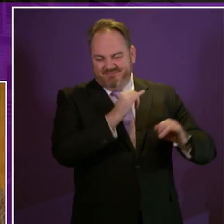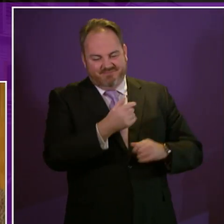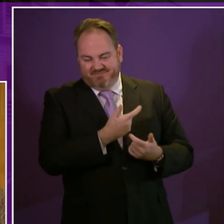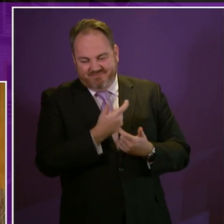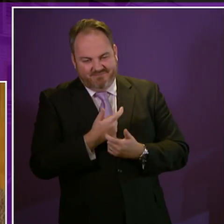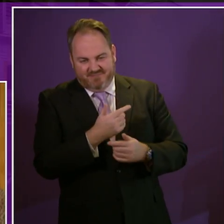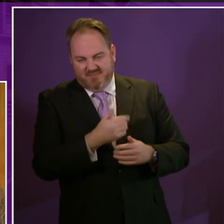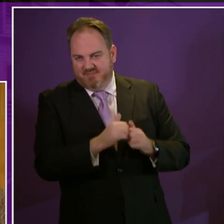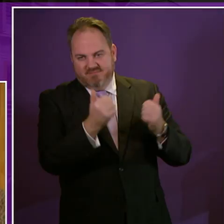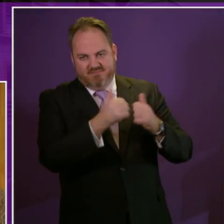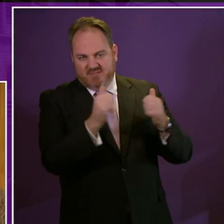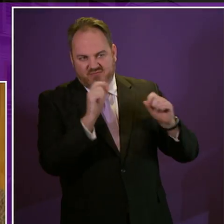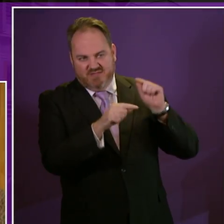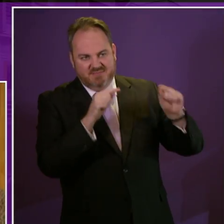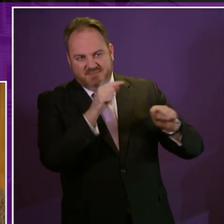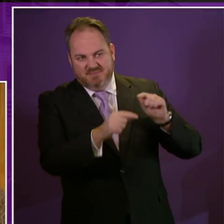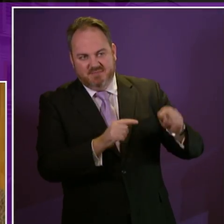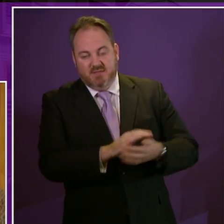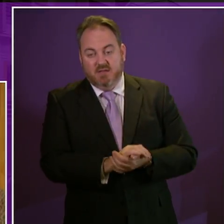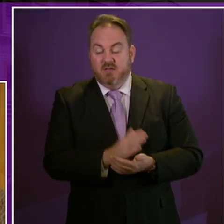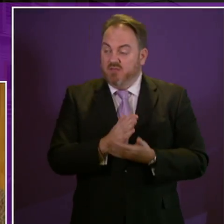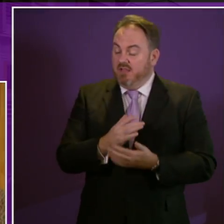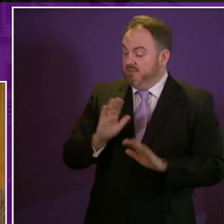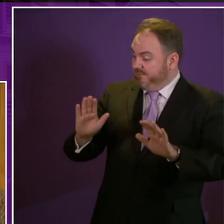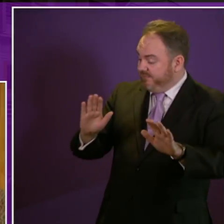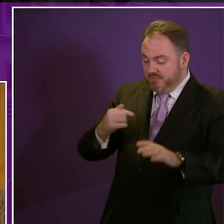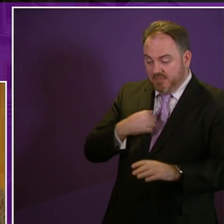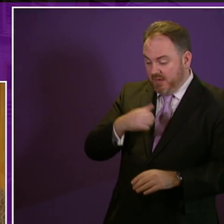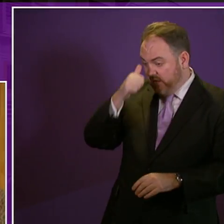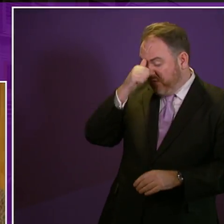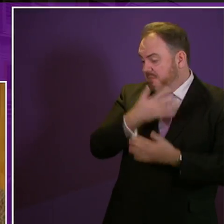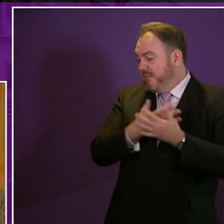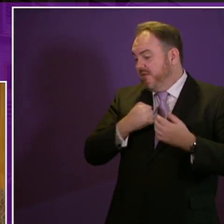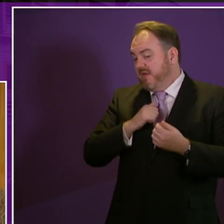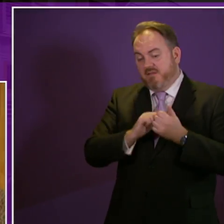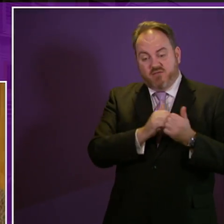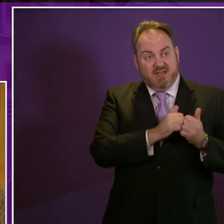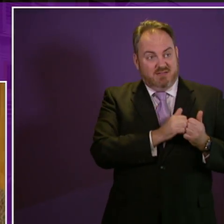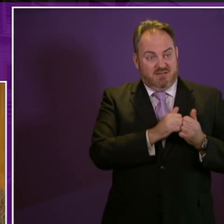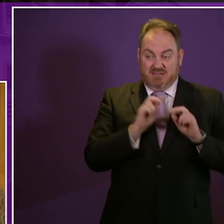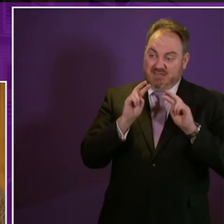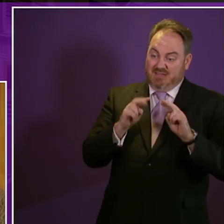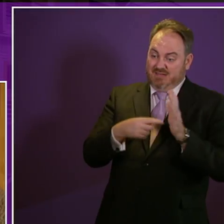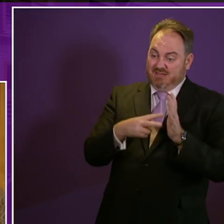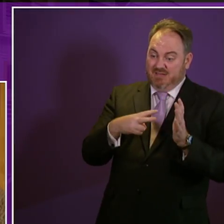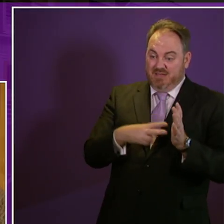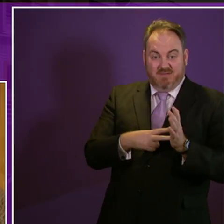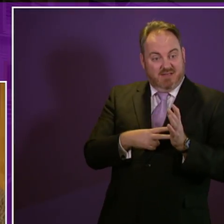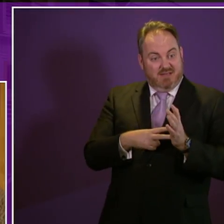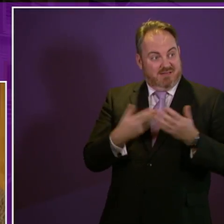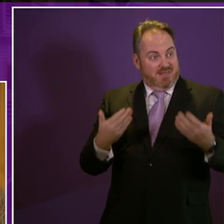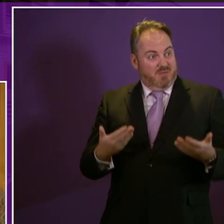needs to make the changes it wants I know some of my friends with disabilities watching this debate on TV at home